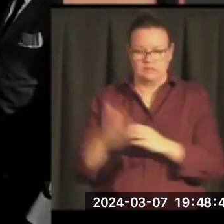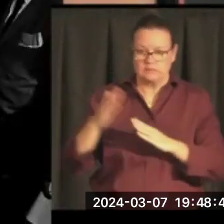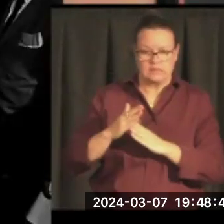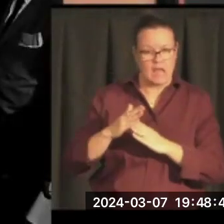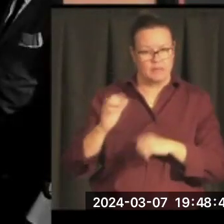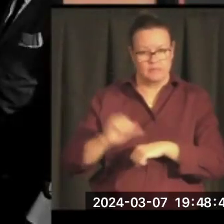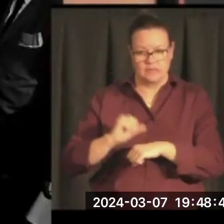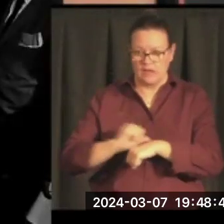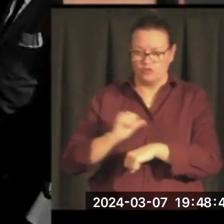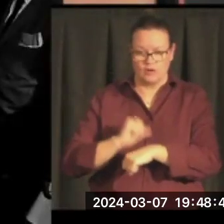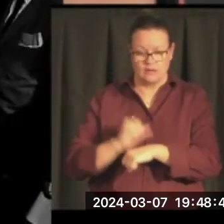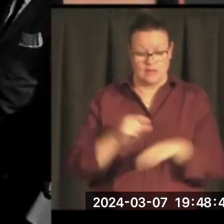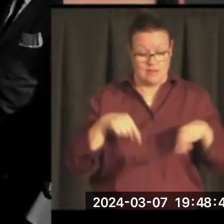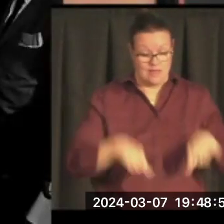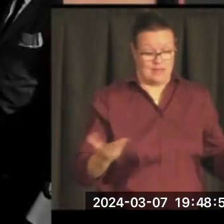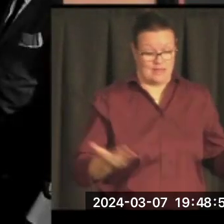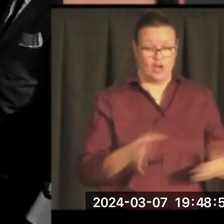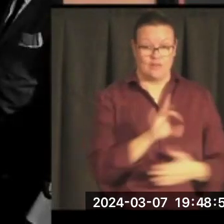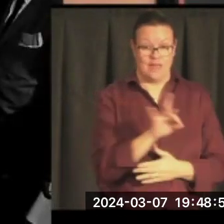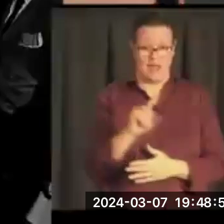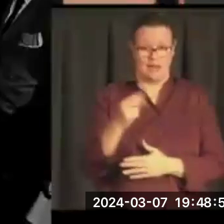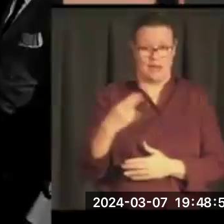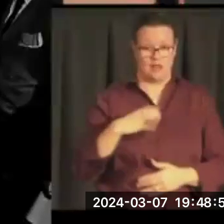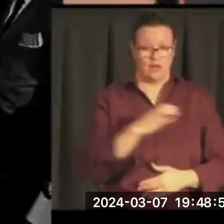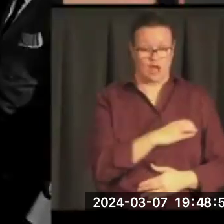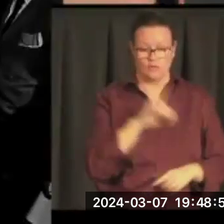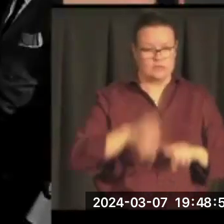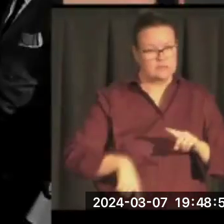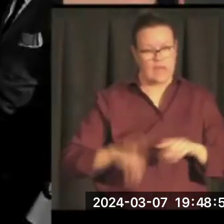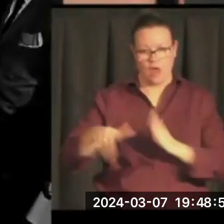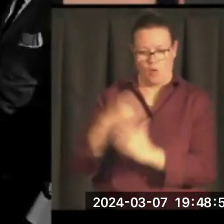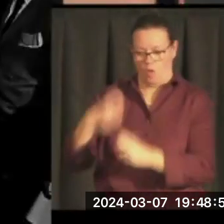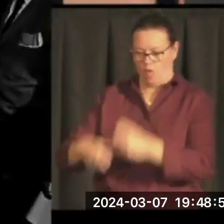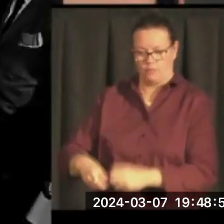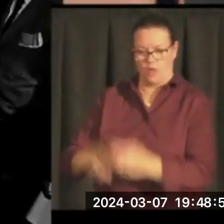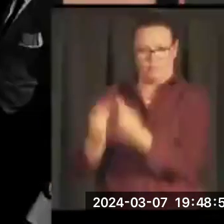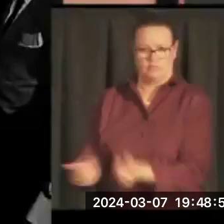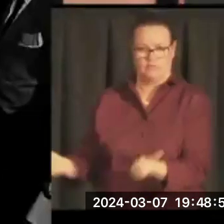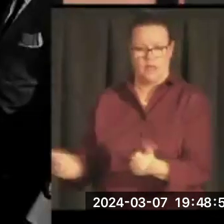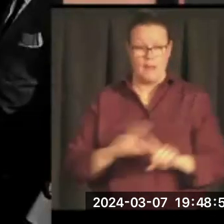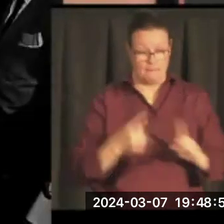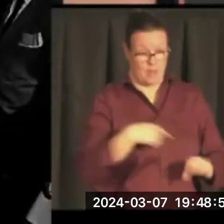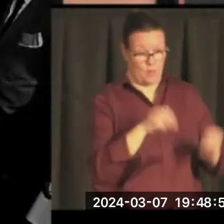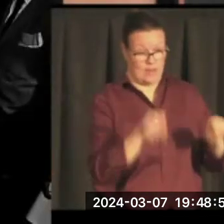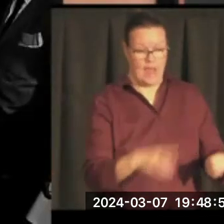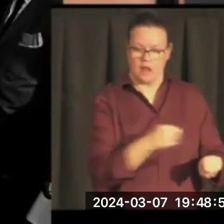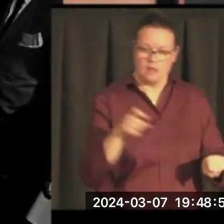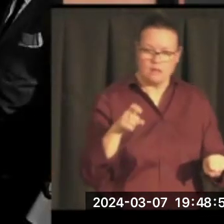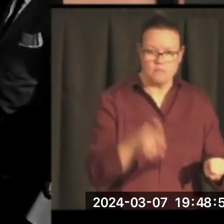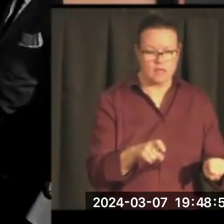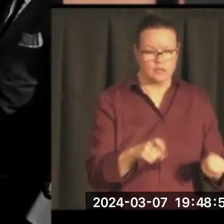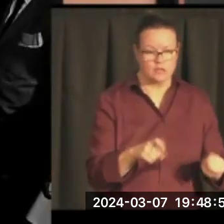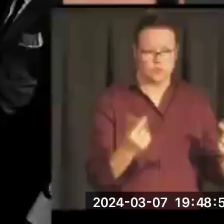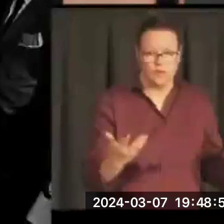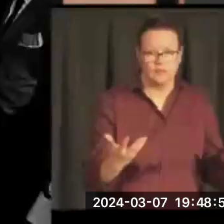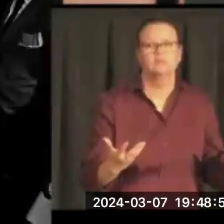in the 88th Congress will not in itself correct all these faults. But we can and we must join the